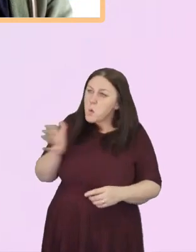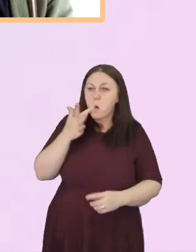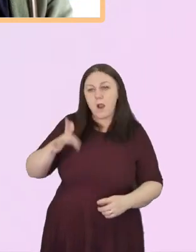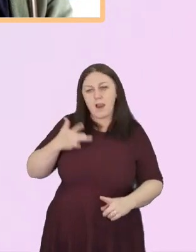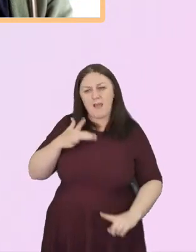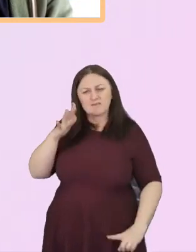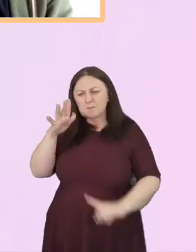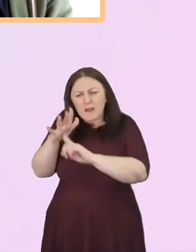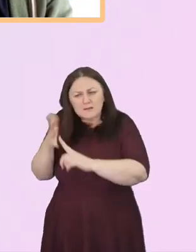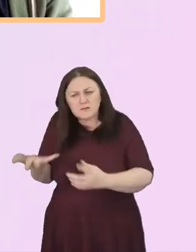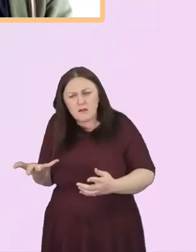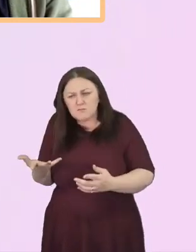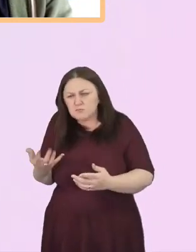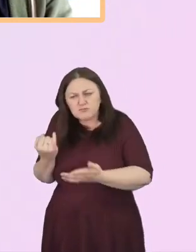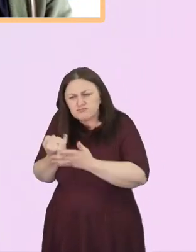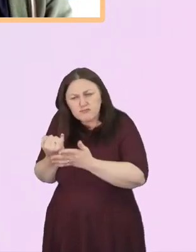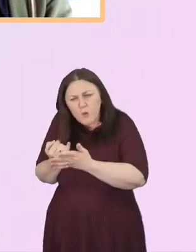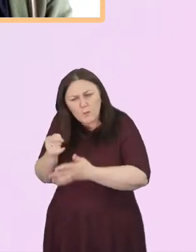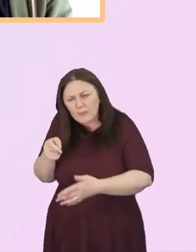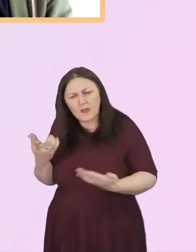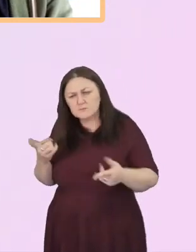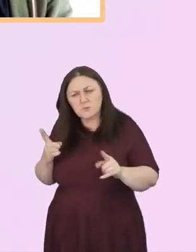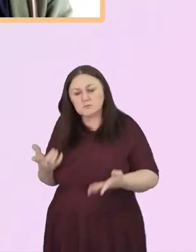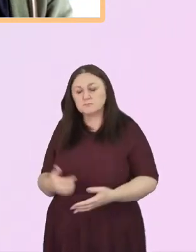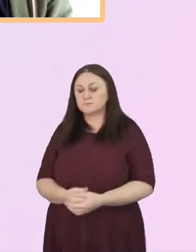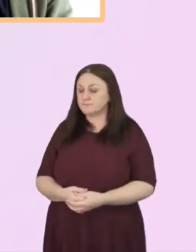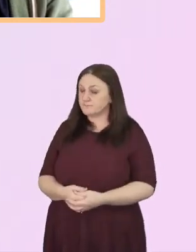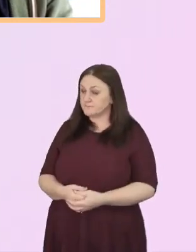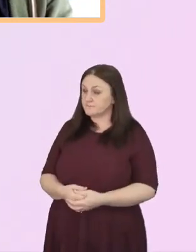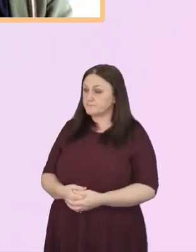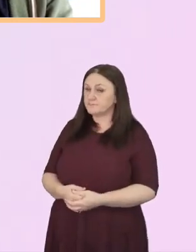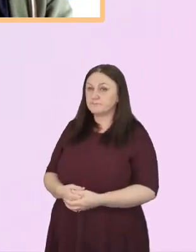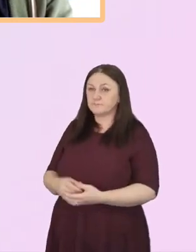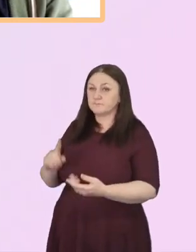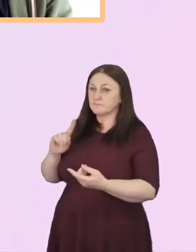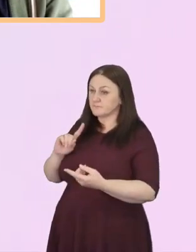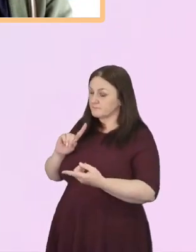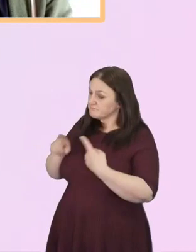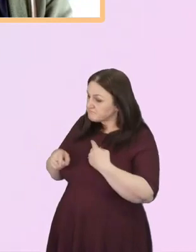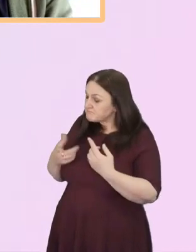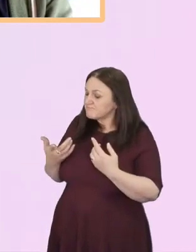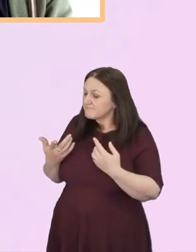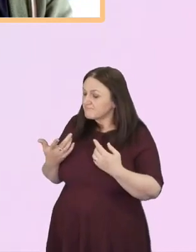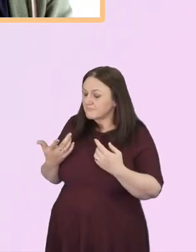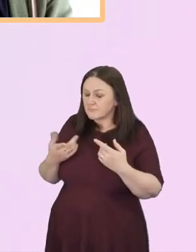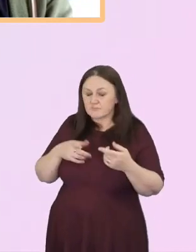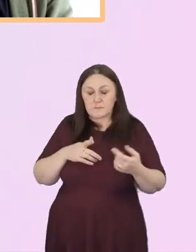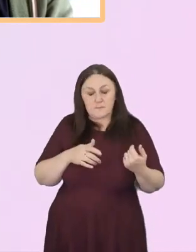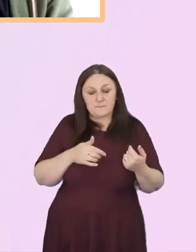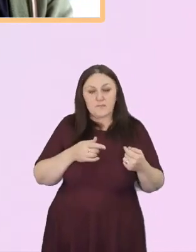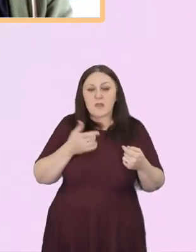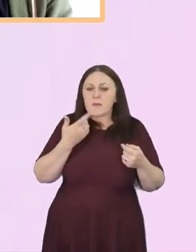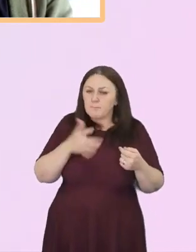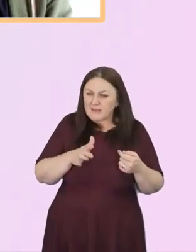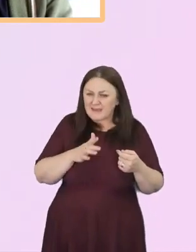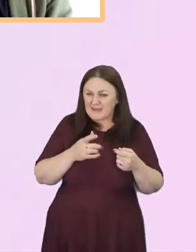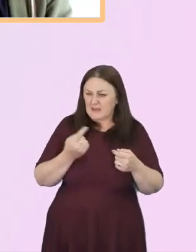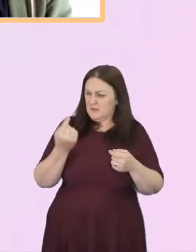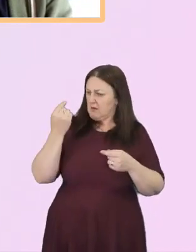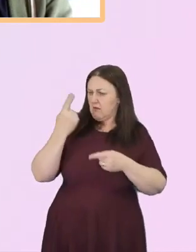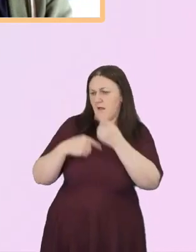I would just answer that as, there were various cartoons that went around at the time, and